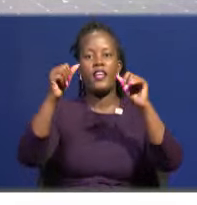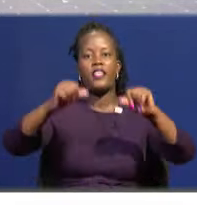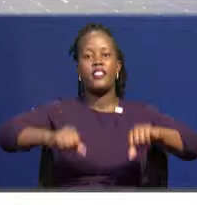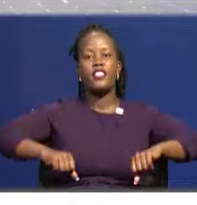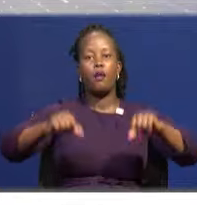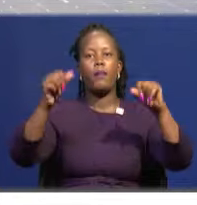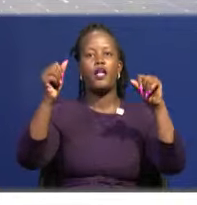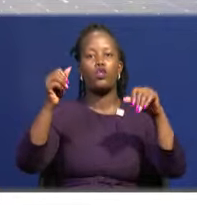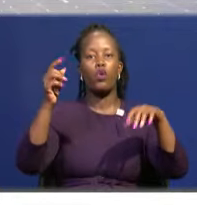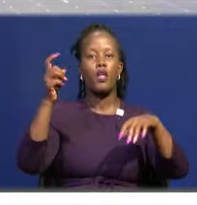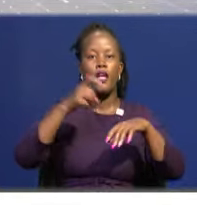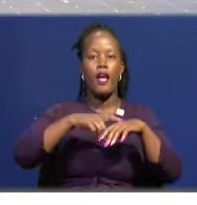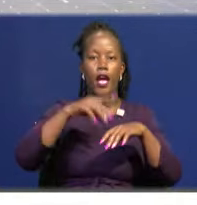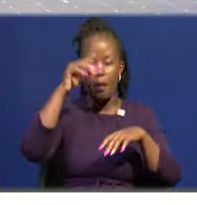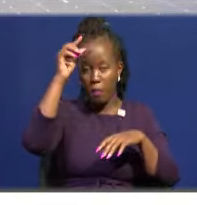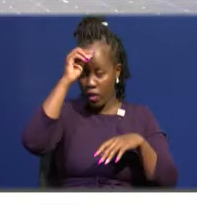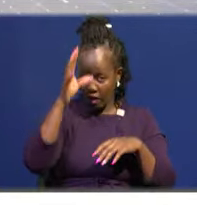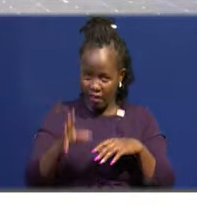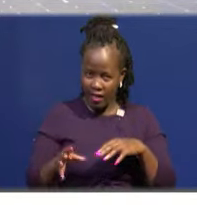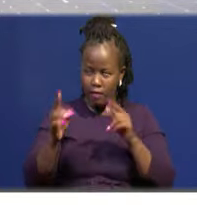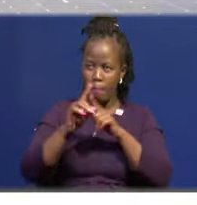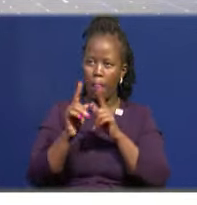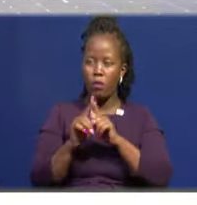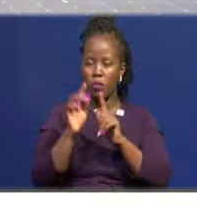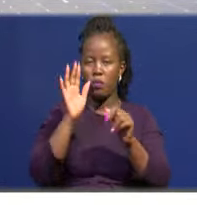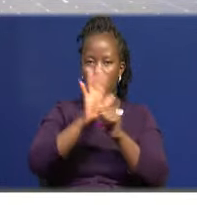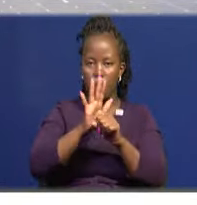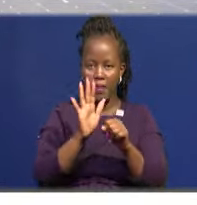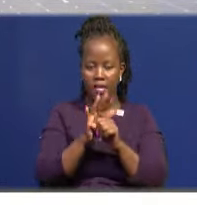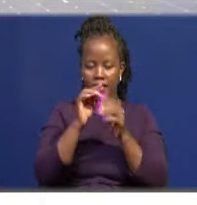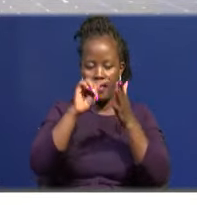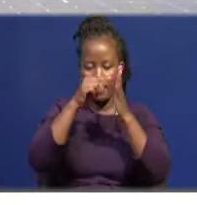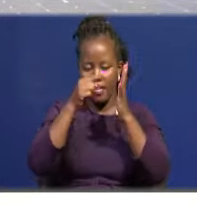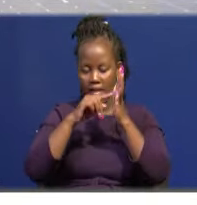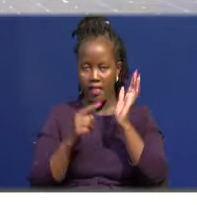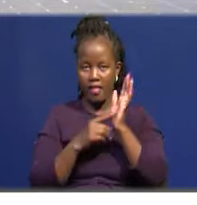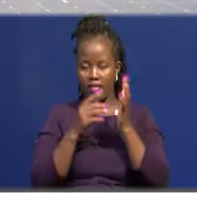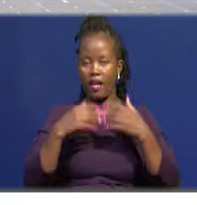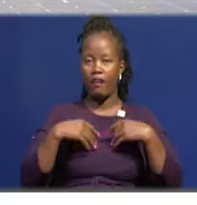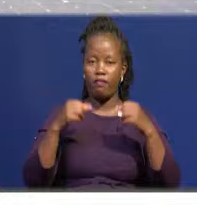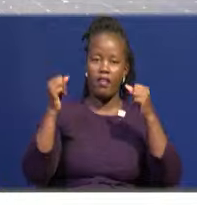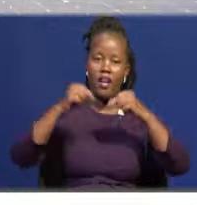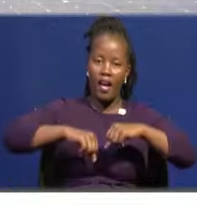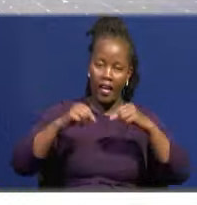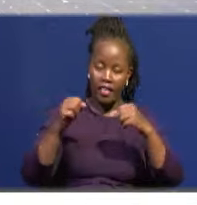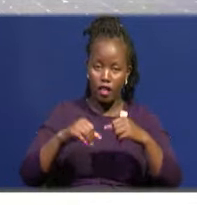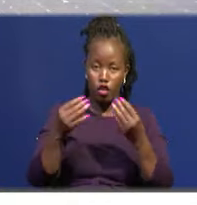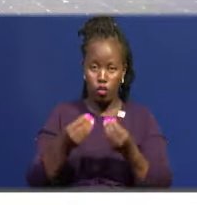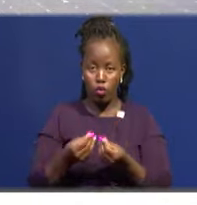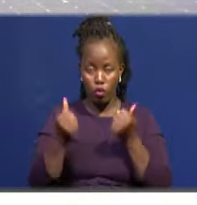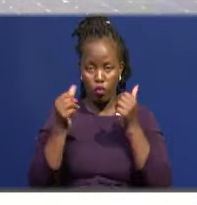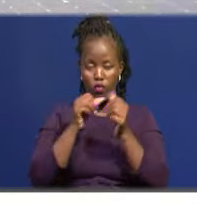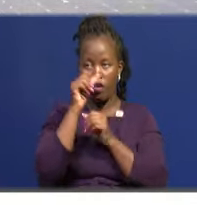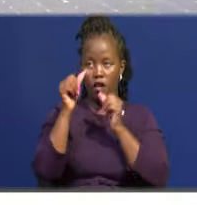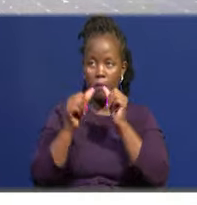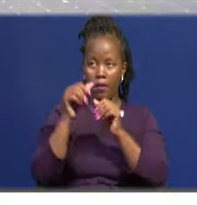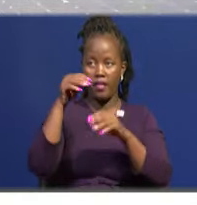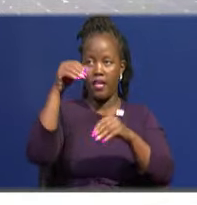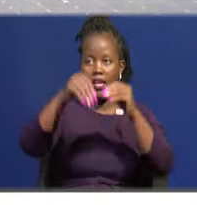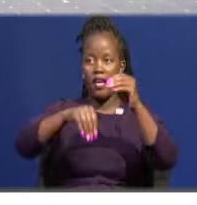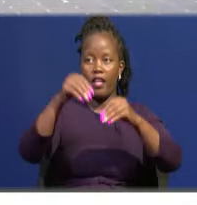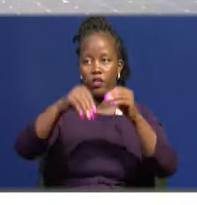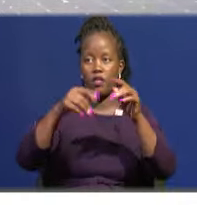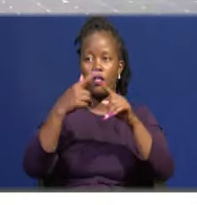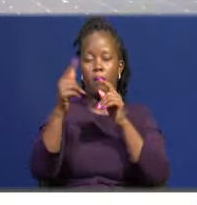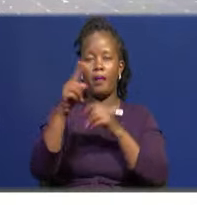Cecily Mbarire, and this is some of the things that they have agreed to resolve in regards to those elections. Let's first of all cross